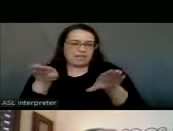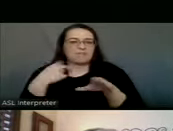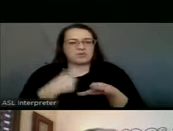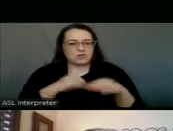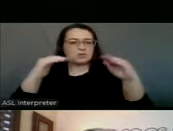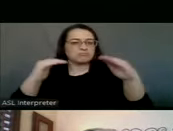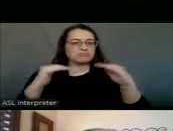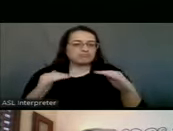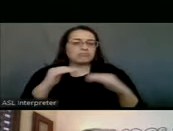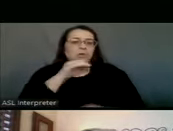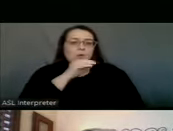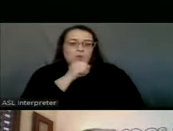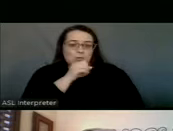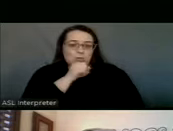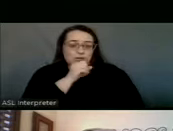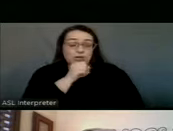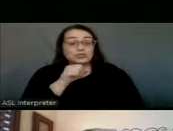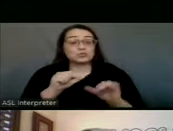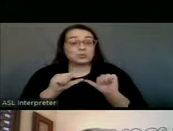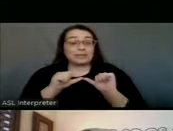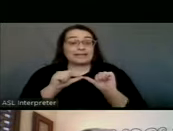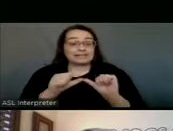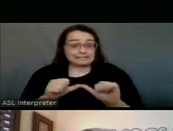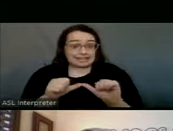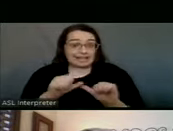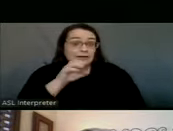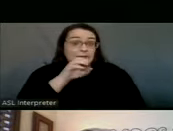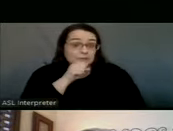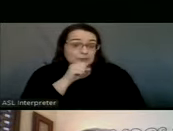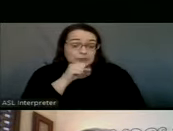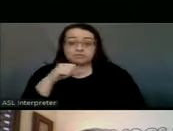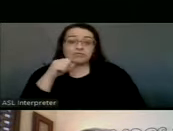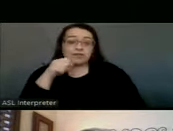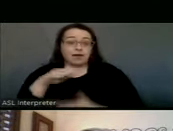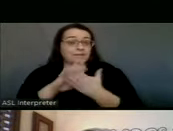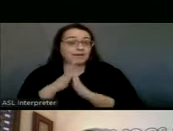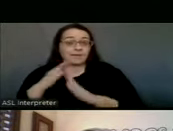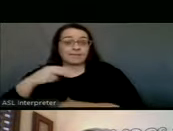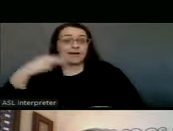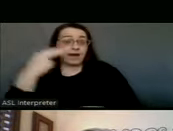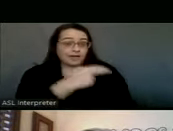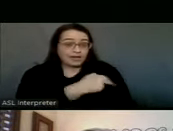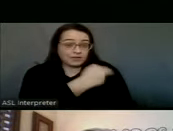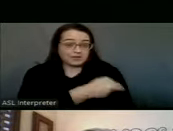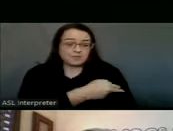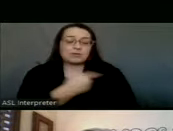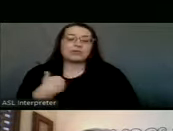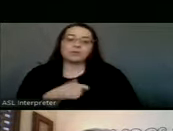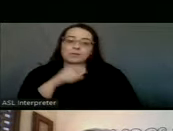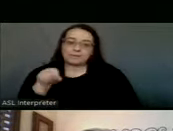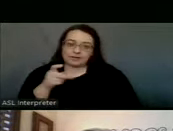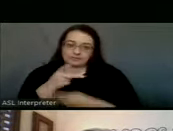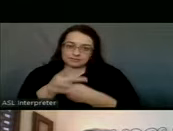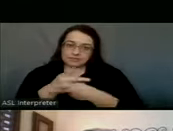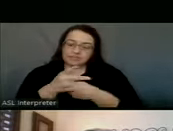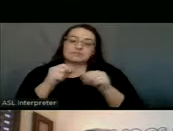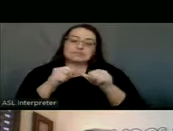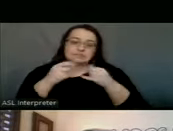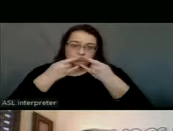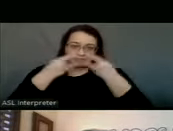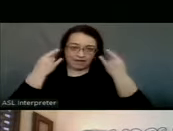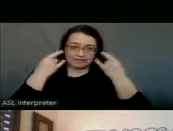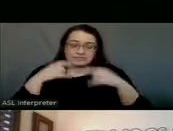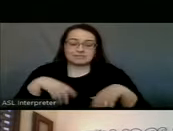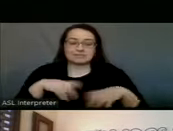However, to maintain these levels and to remain at these levels, we must remain vigilant, wearing our masks,